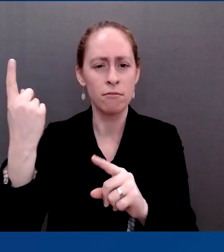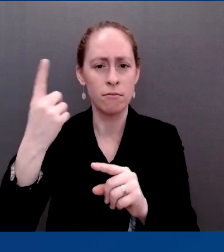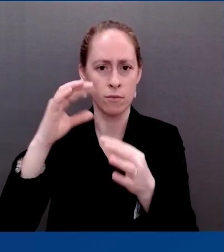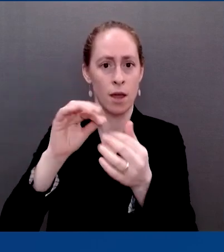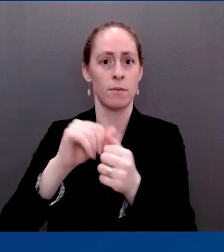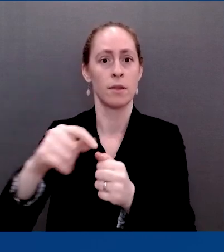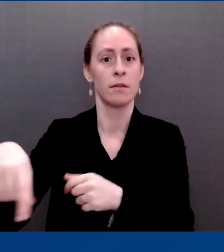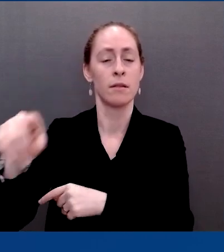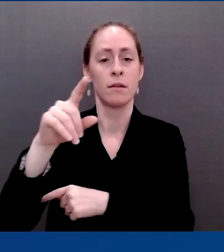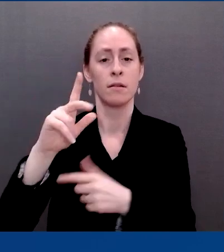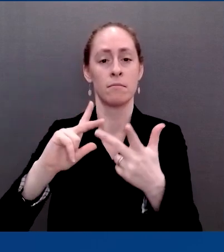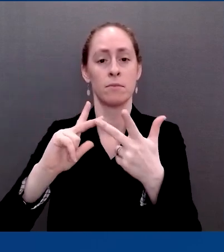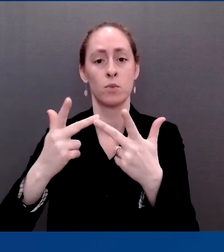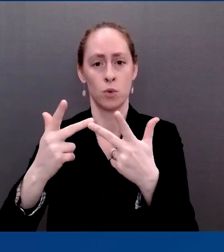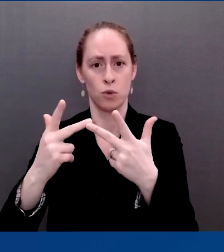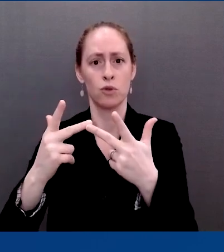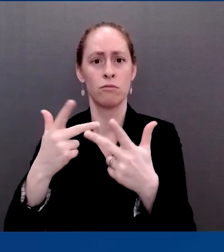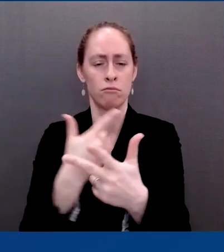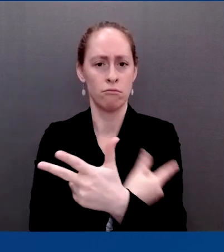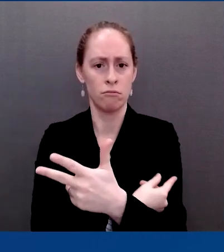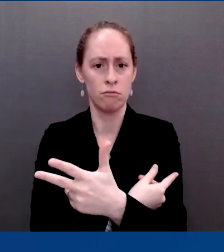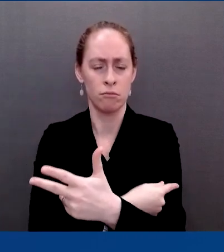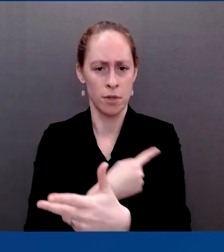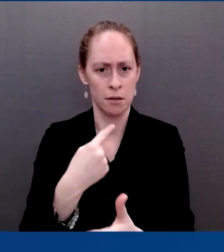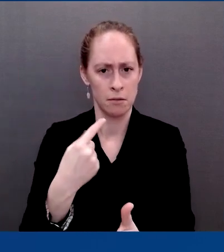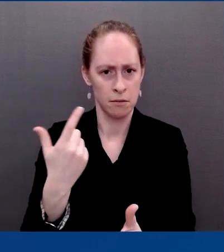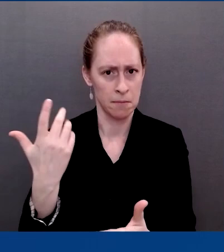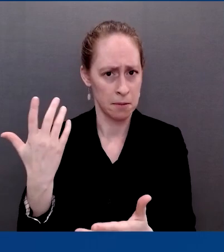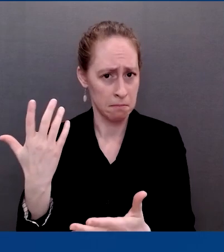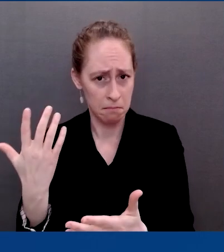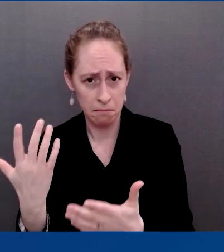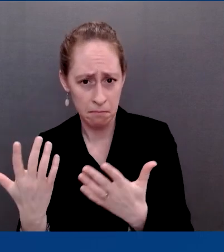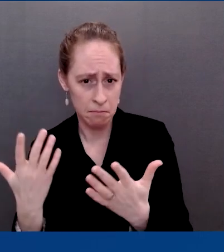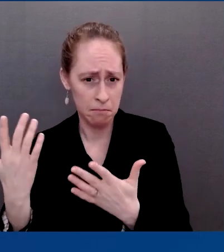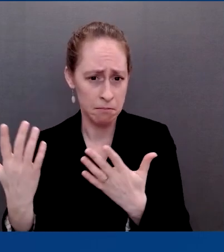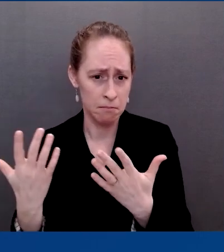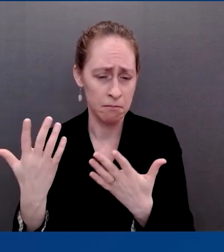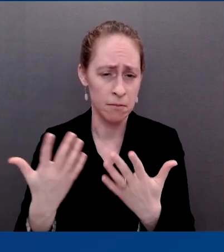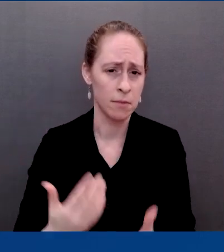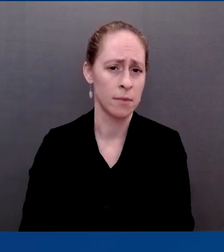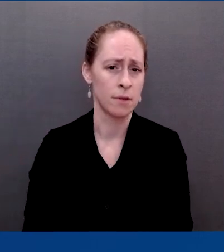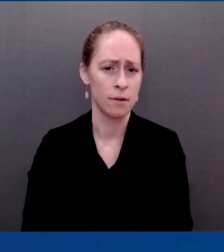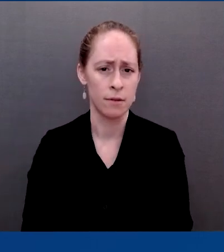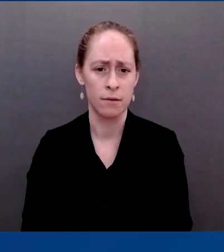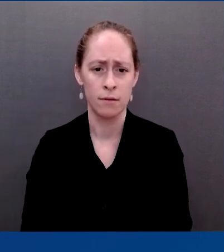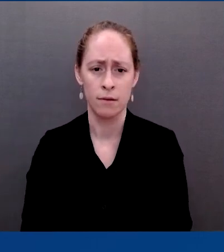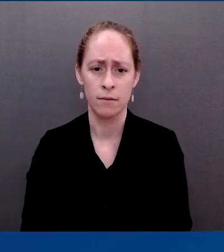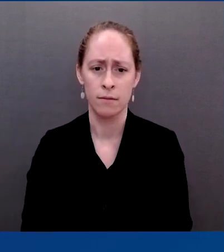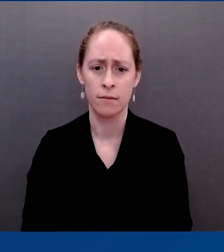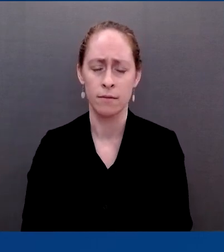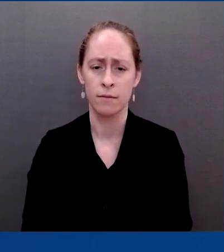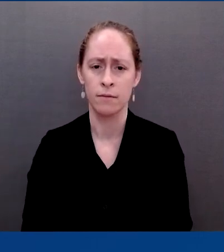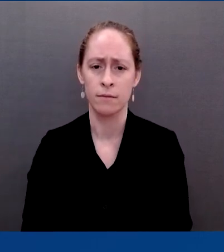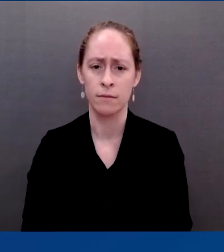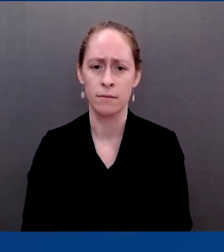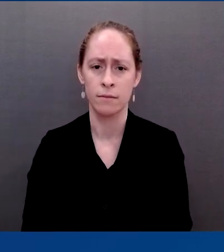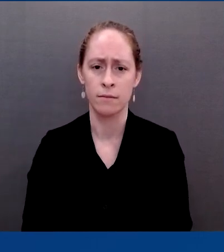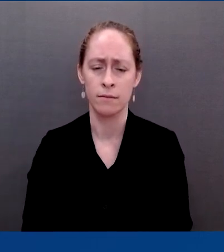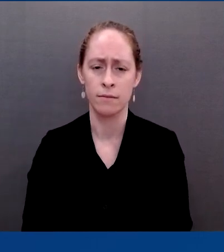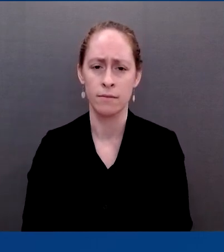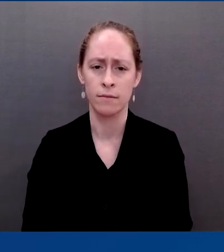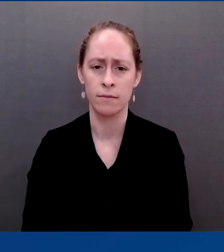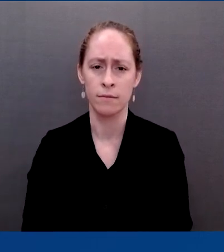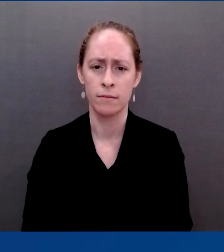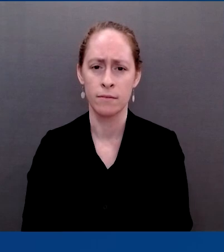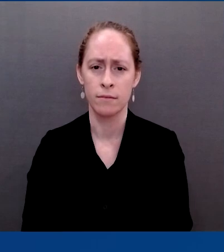approaching five months now for some of the first folks who got it. What do we know about how often or if further shots will be